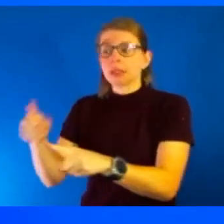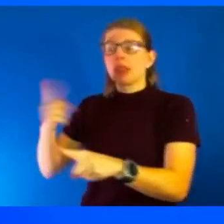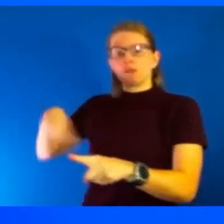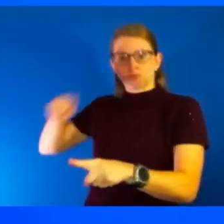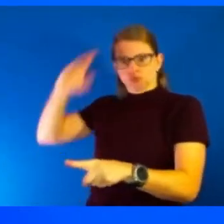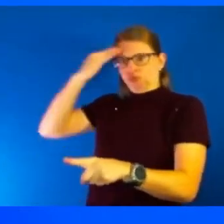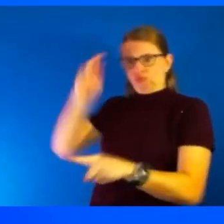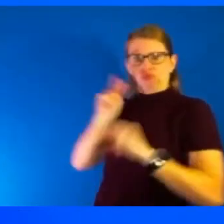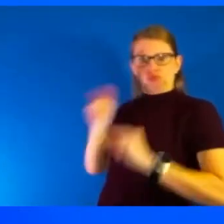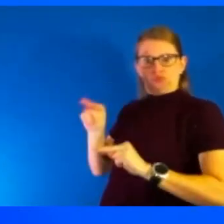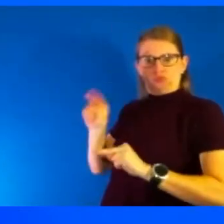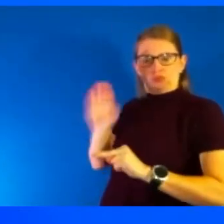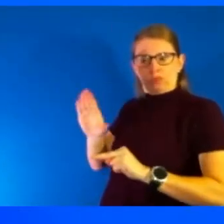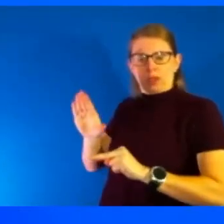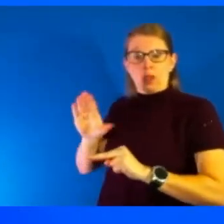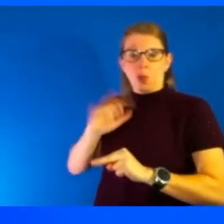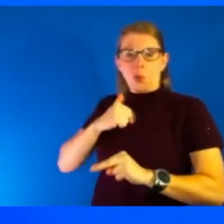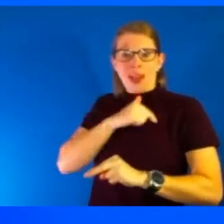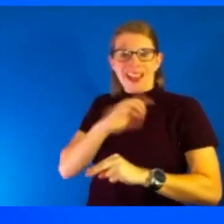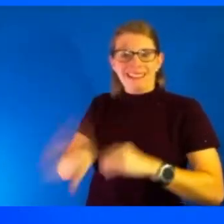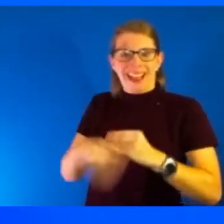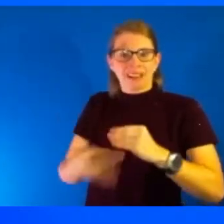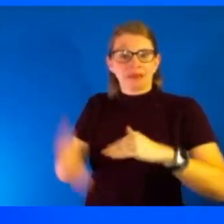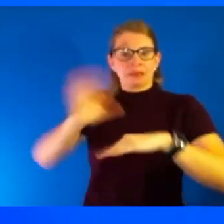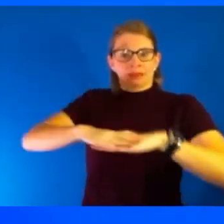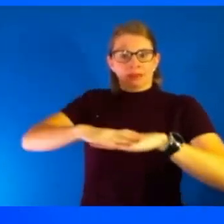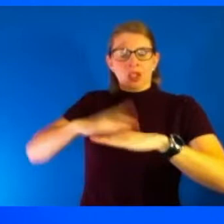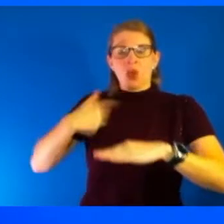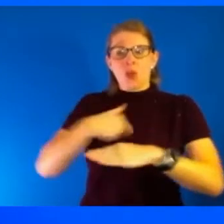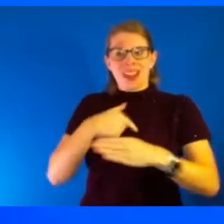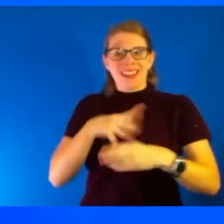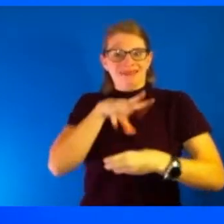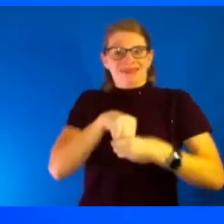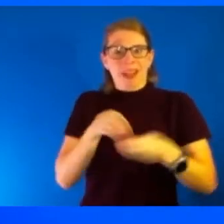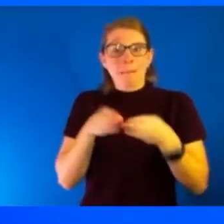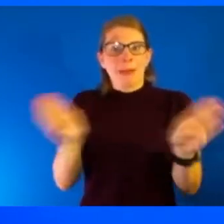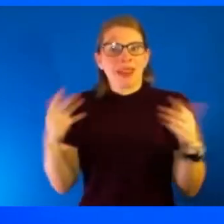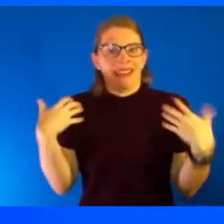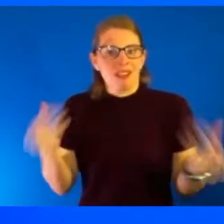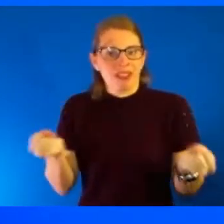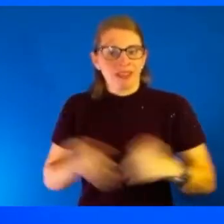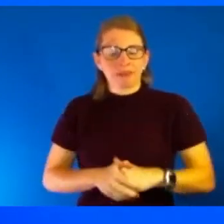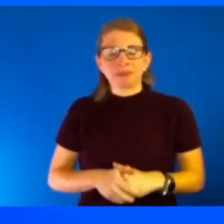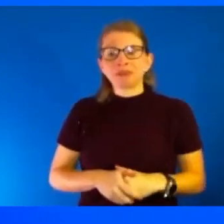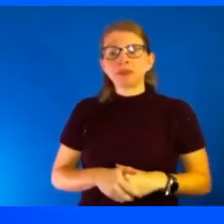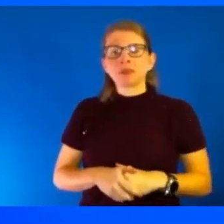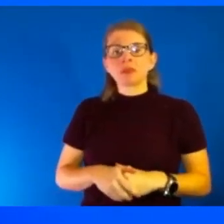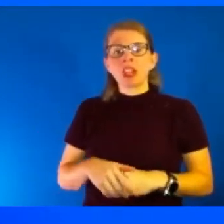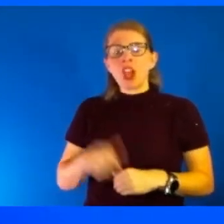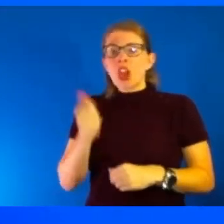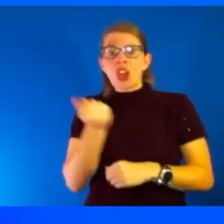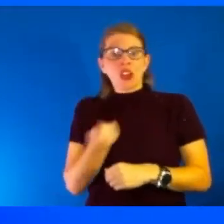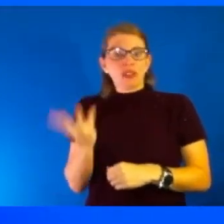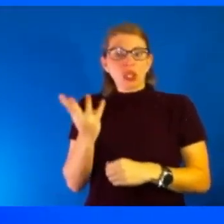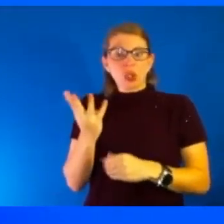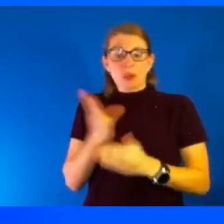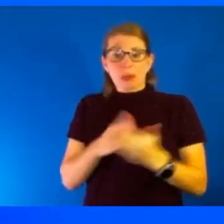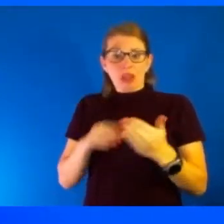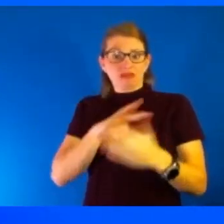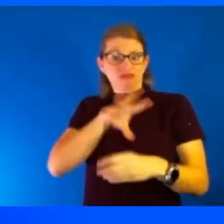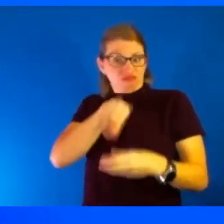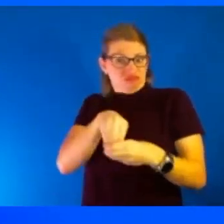an additional layer to that. We do the public health pieces. So we've got a couple of components that I think are interesting to